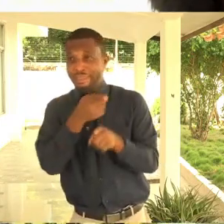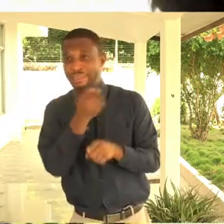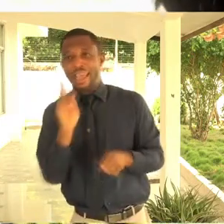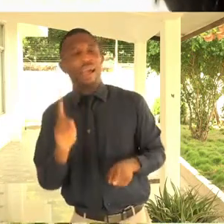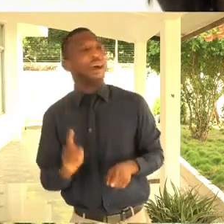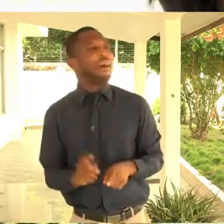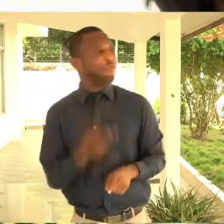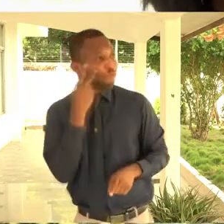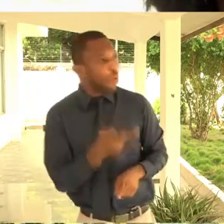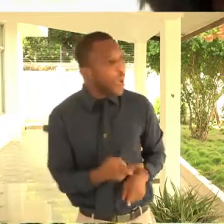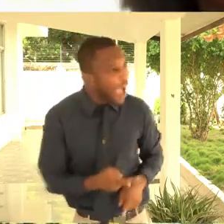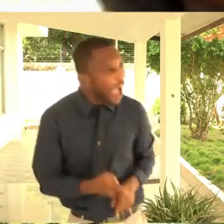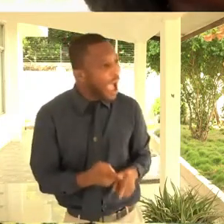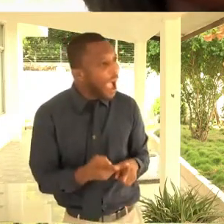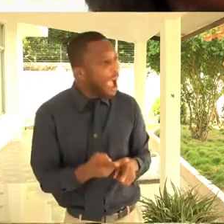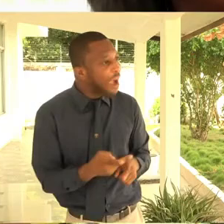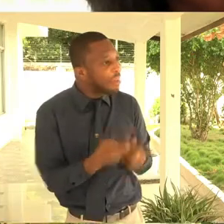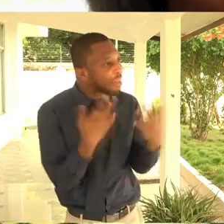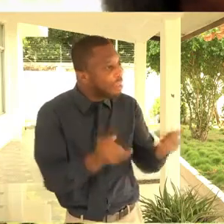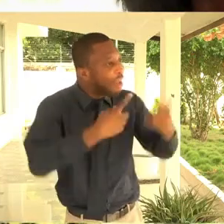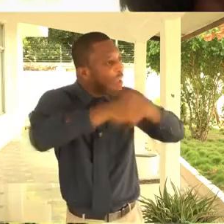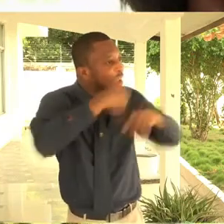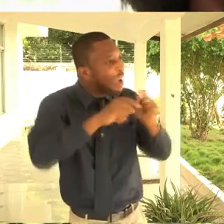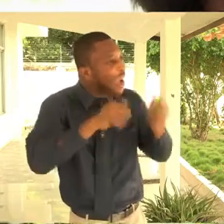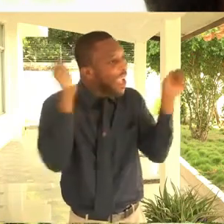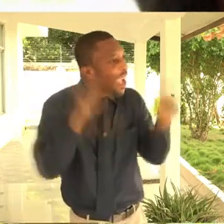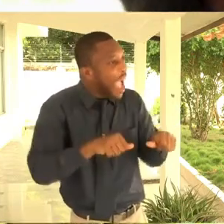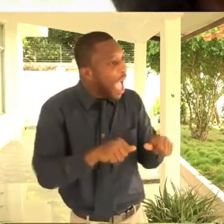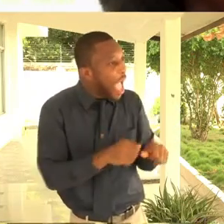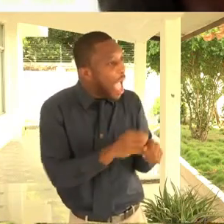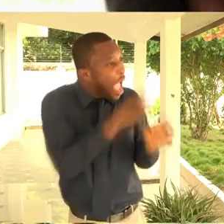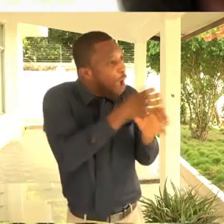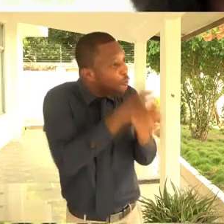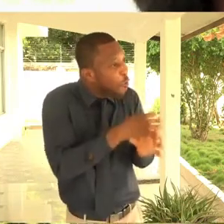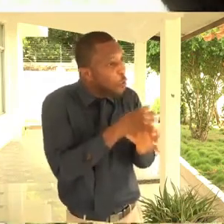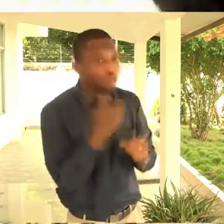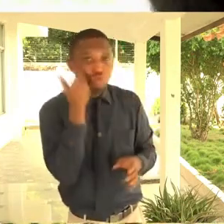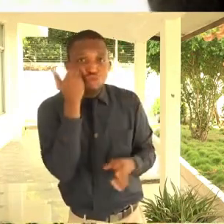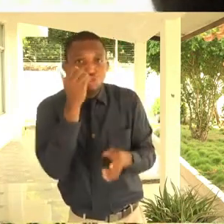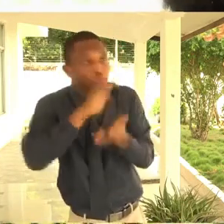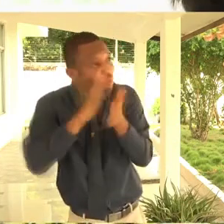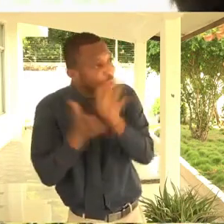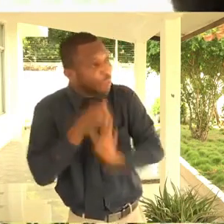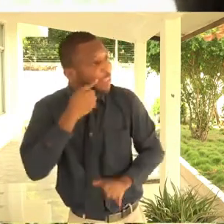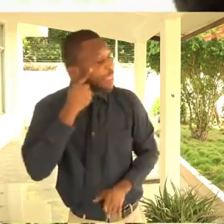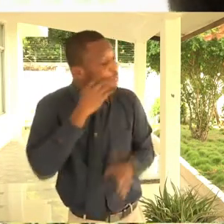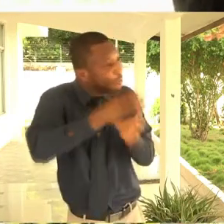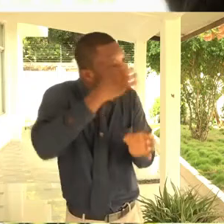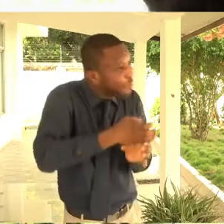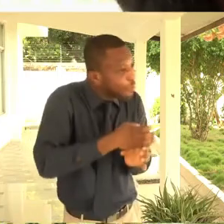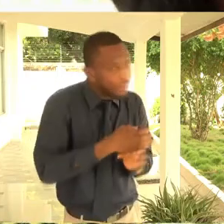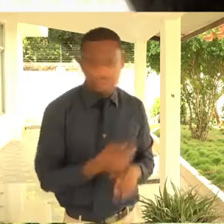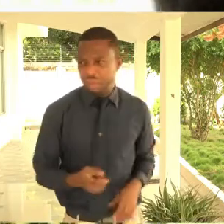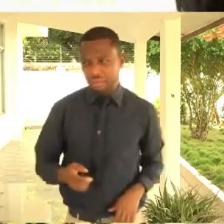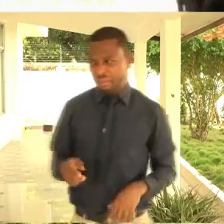you go deaf when you start learning, when you start signing with them. If you mingle with them, are going to become deaf and stuff. But I told them,